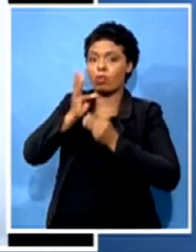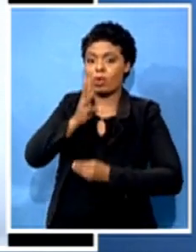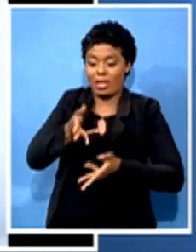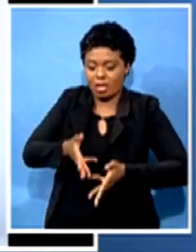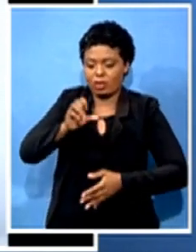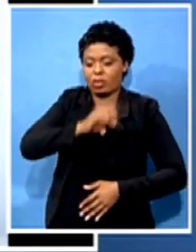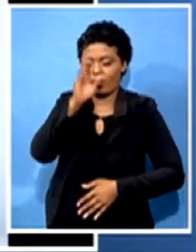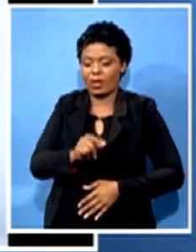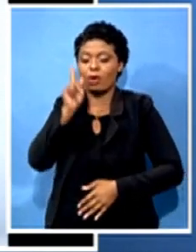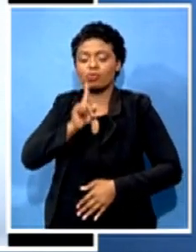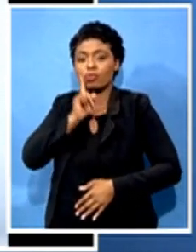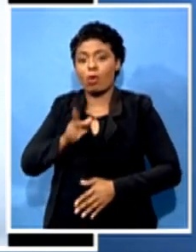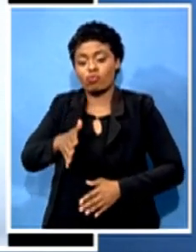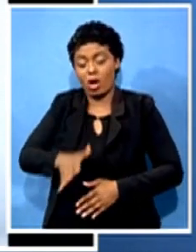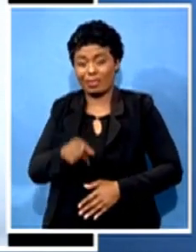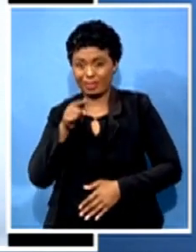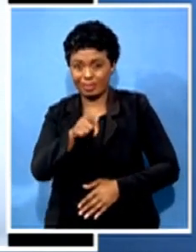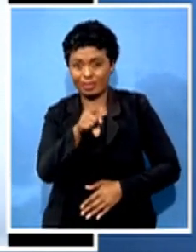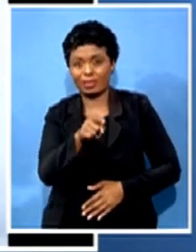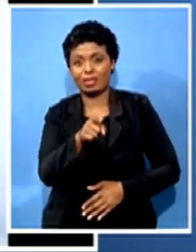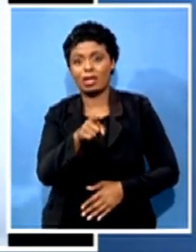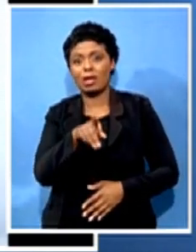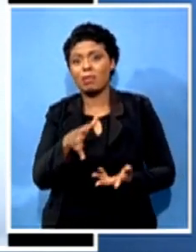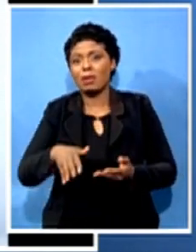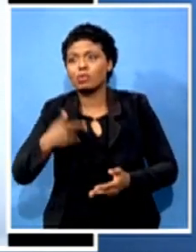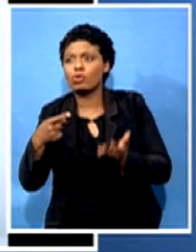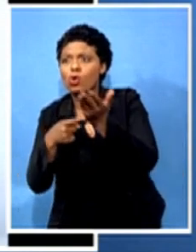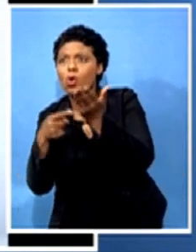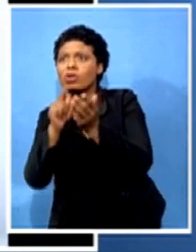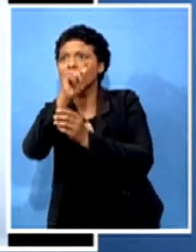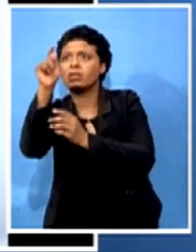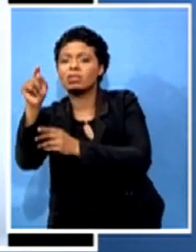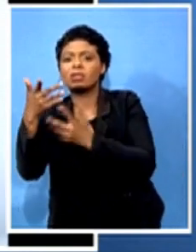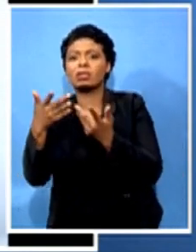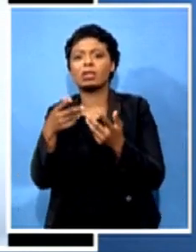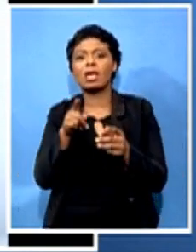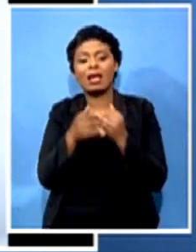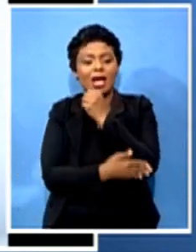or technologically advanced countries, it becomes very important. And I